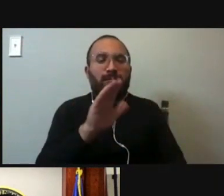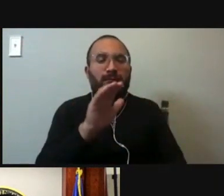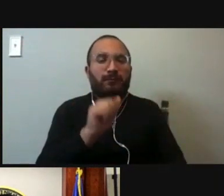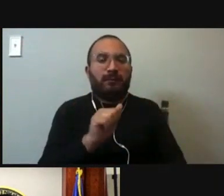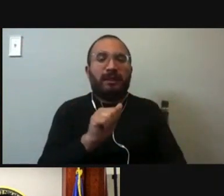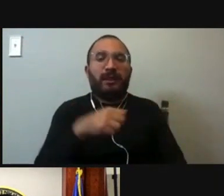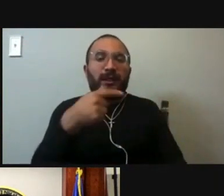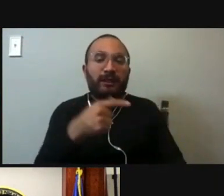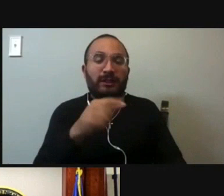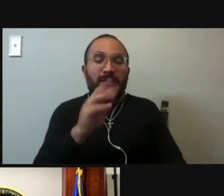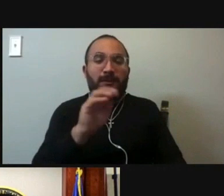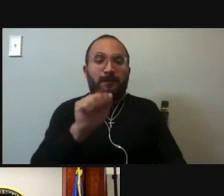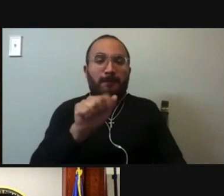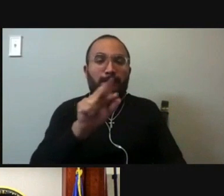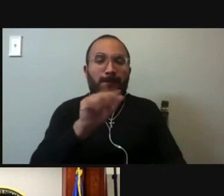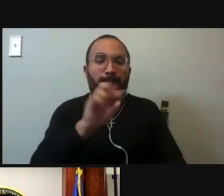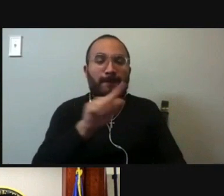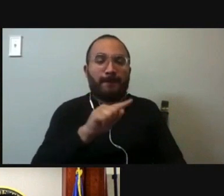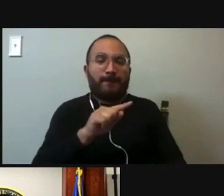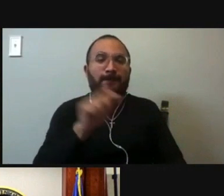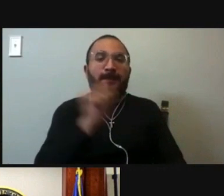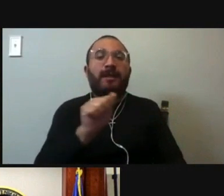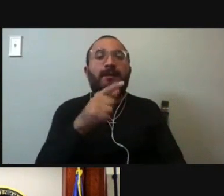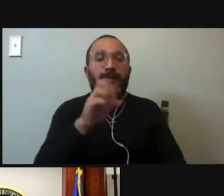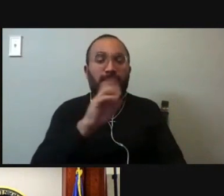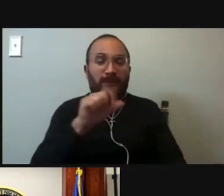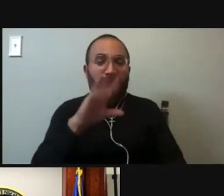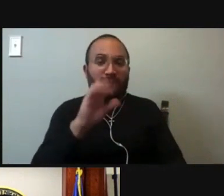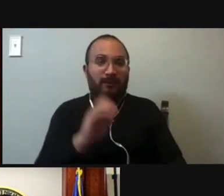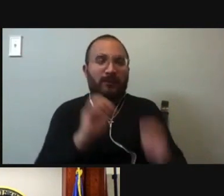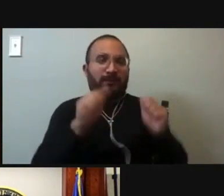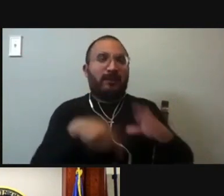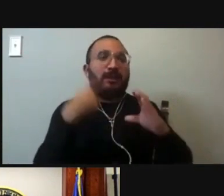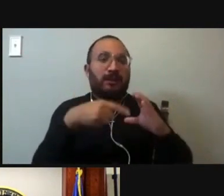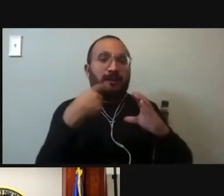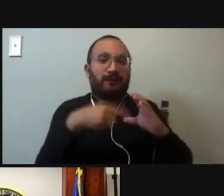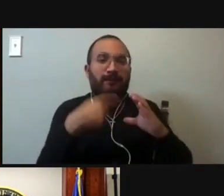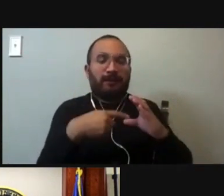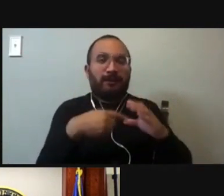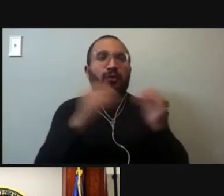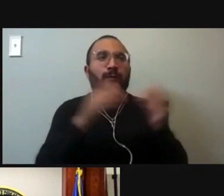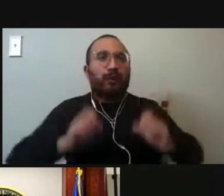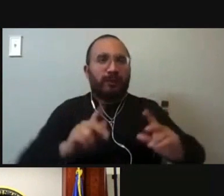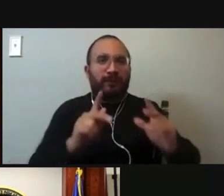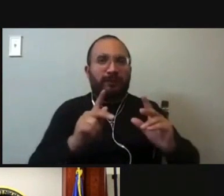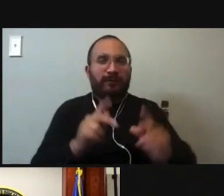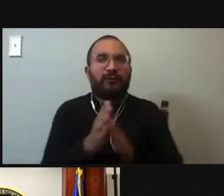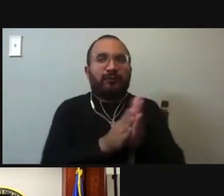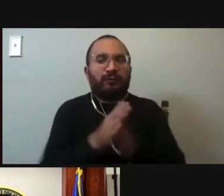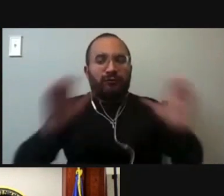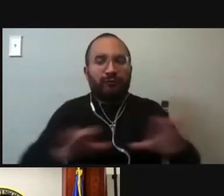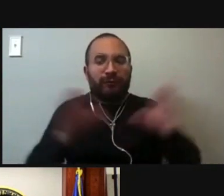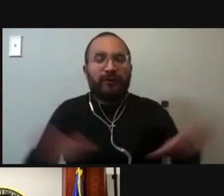and I'd be delighted to continue to visit with you. Any opportunity for me to encourage you to go